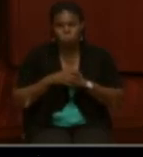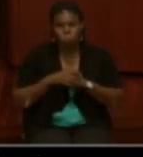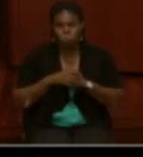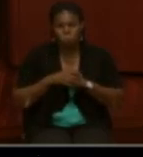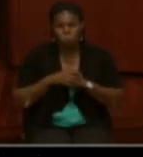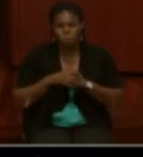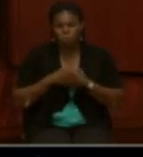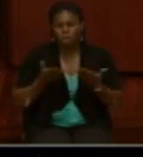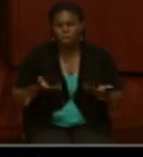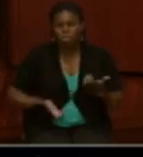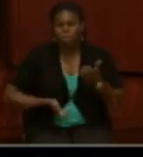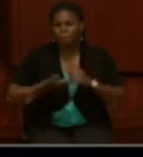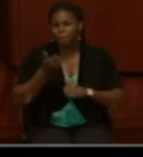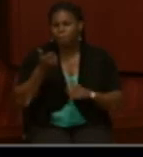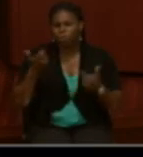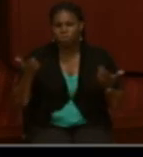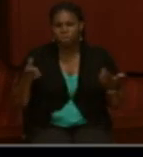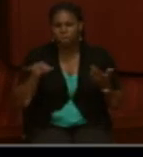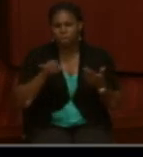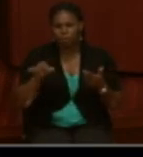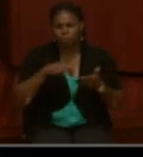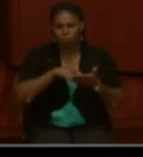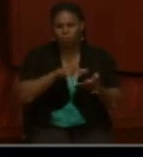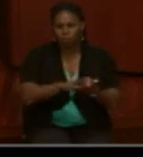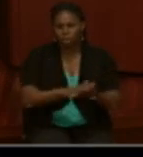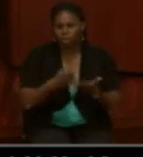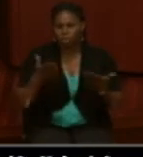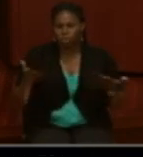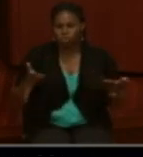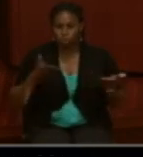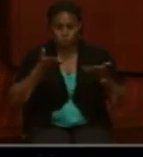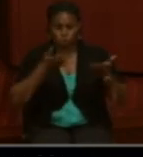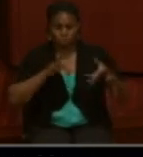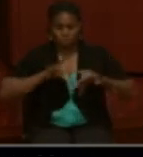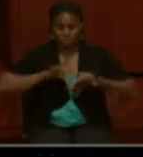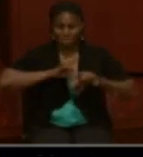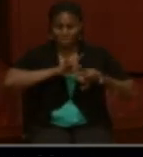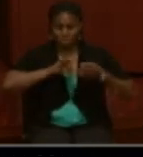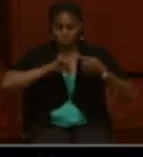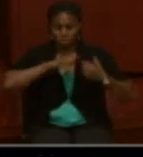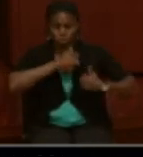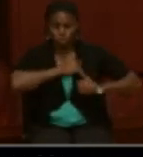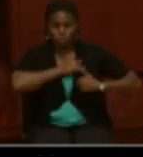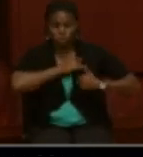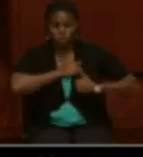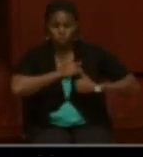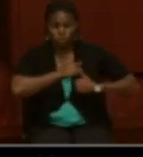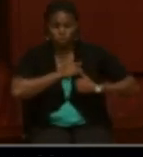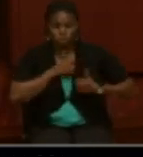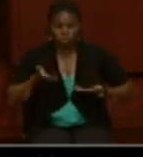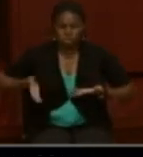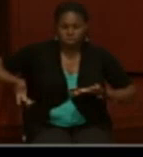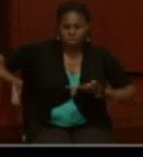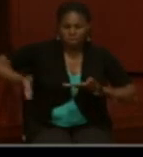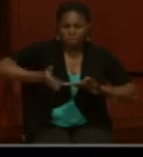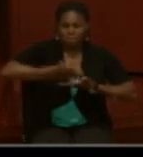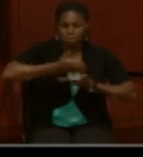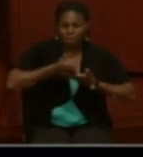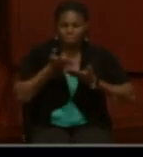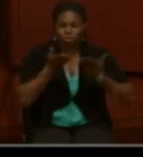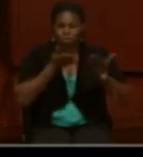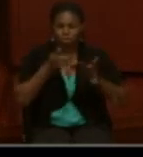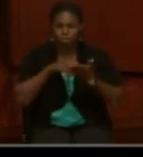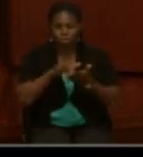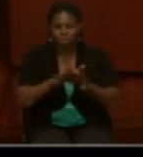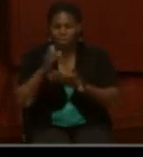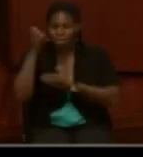probably the most common records for Civil War service related to these soldiers would be the compiled service record, the